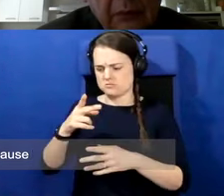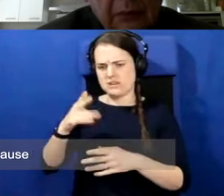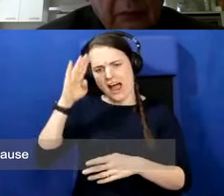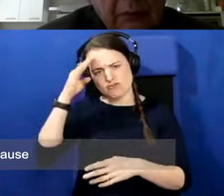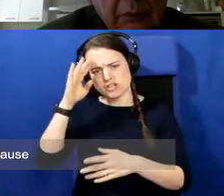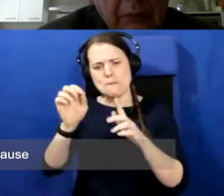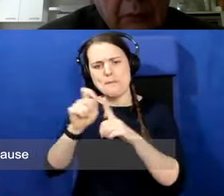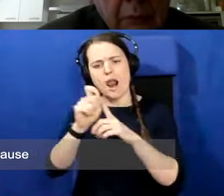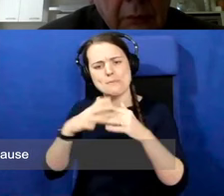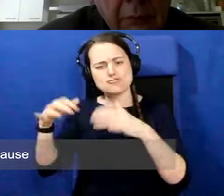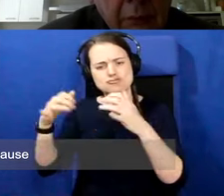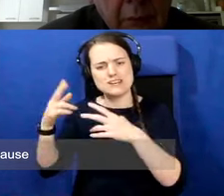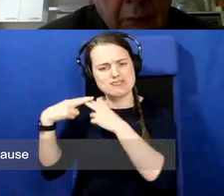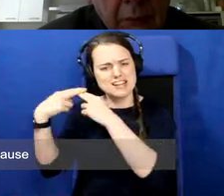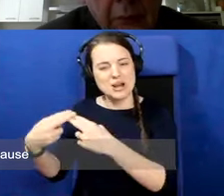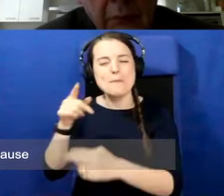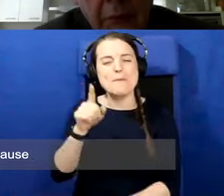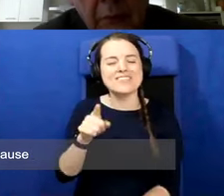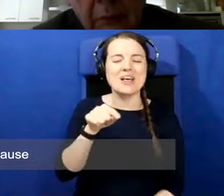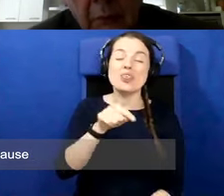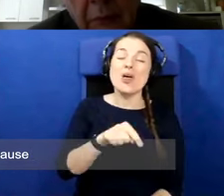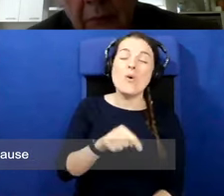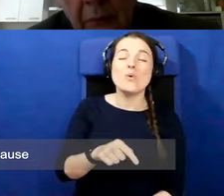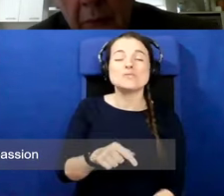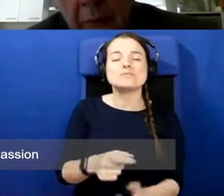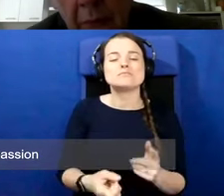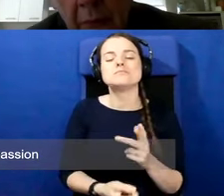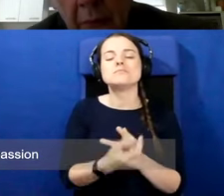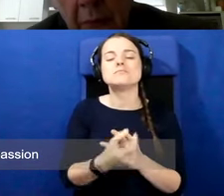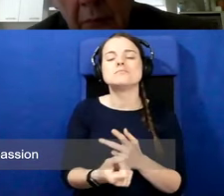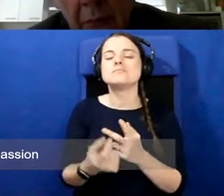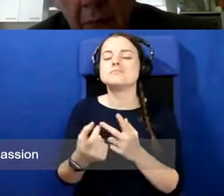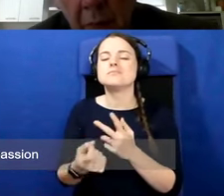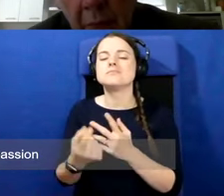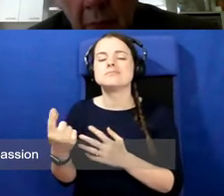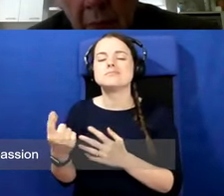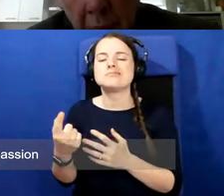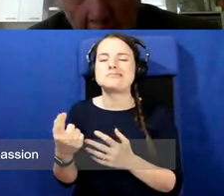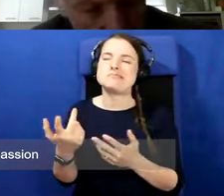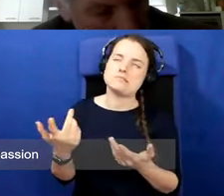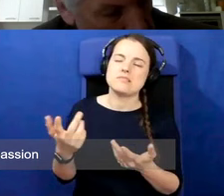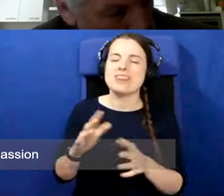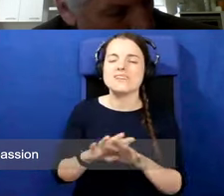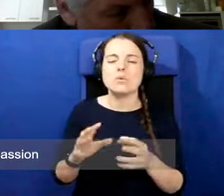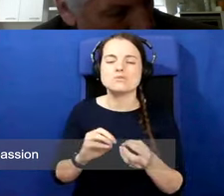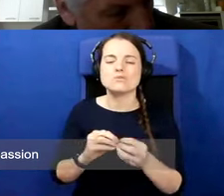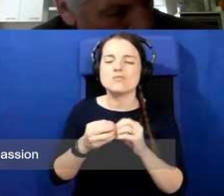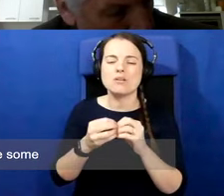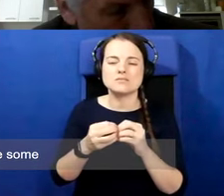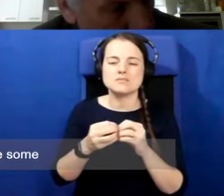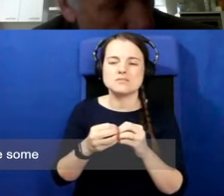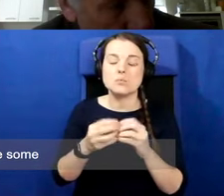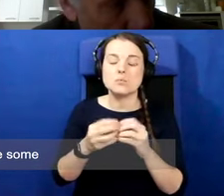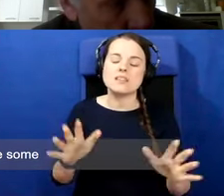things do not cause grief, argument, much passion. And